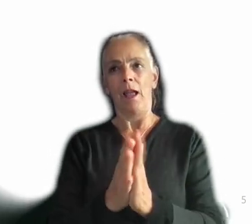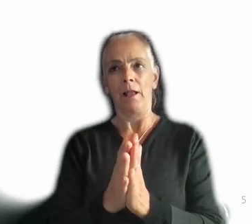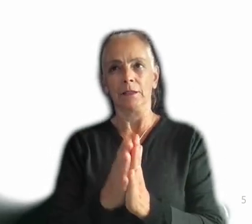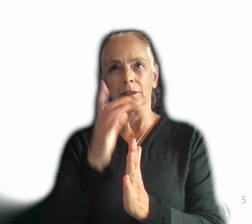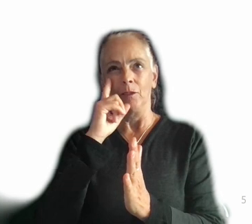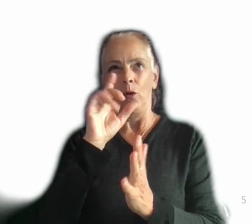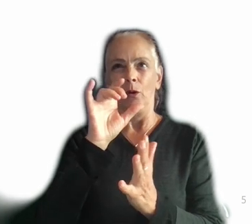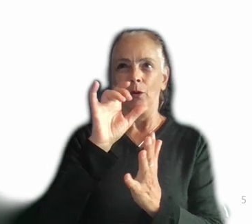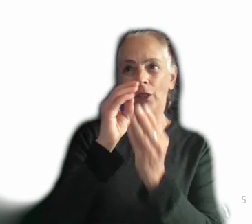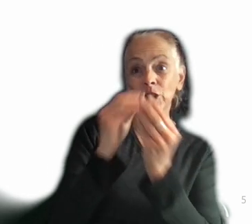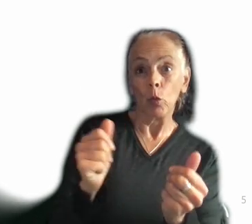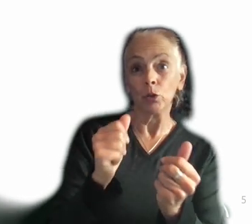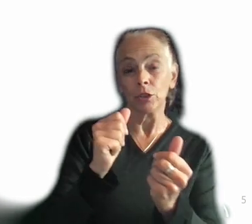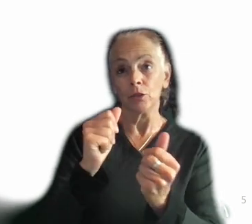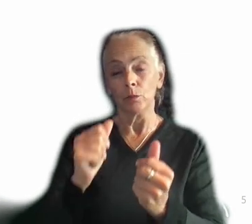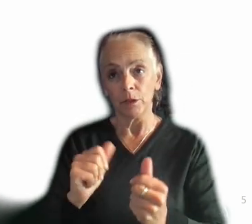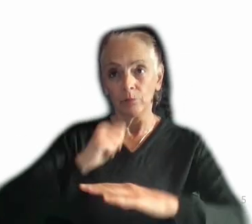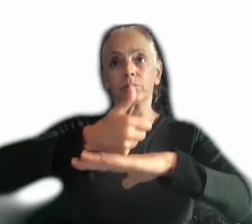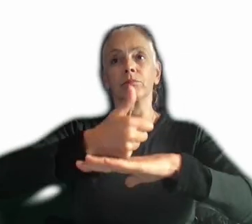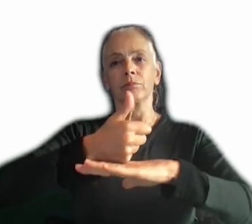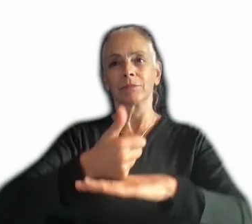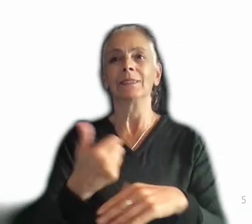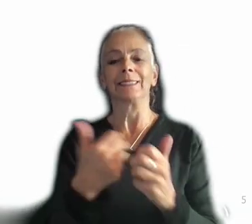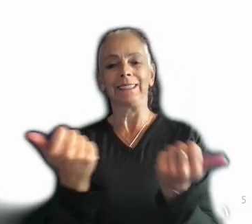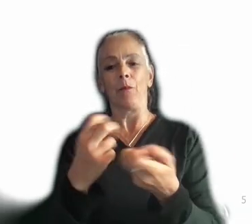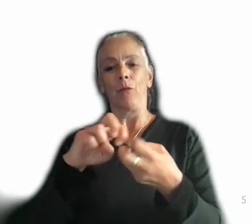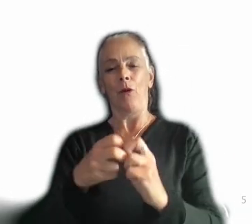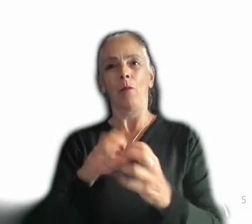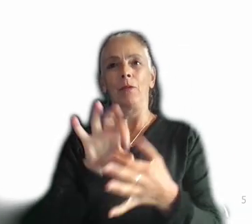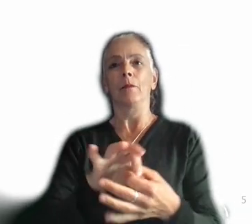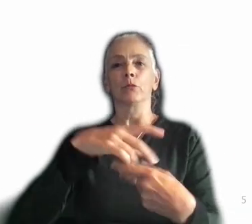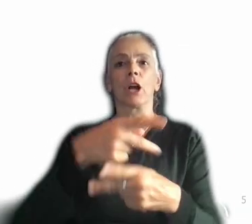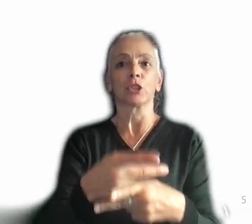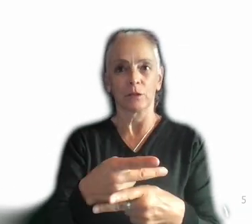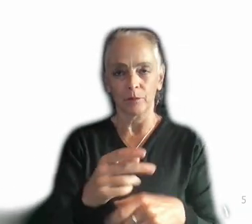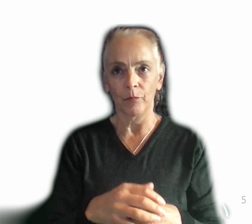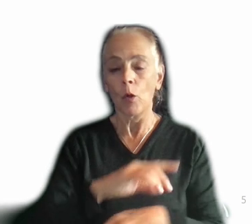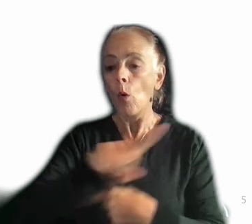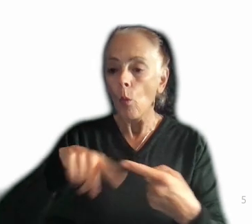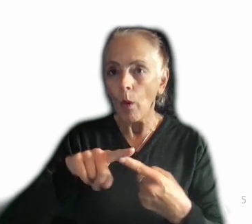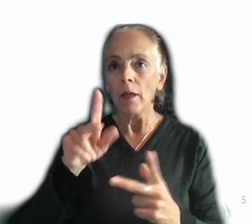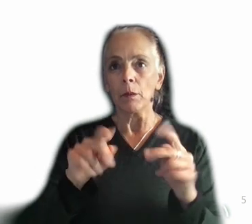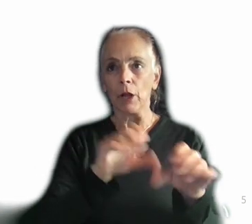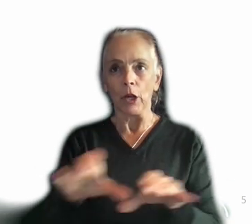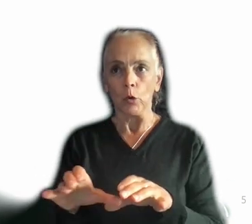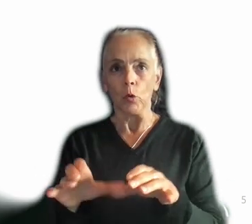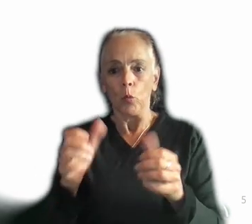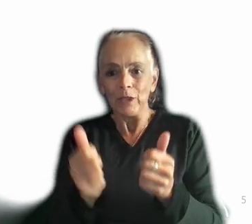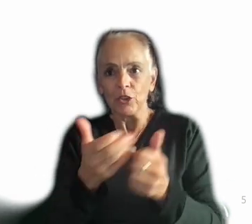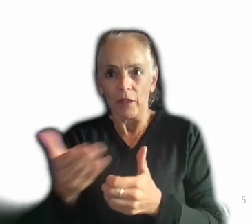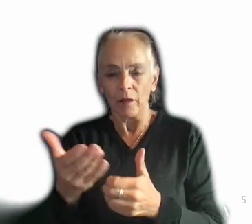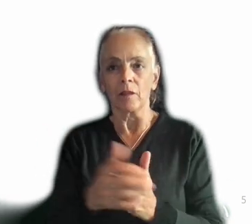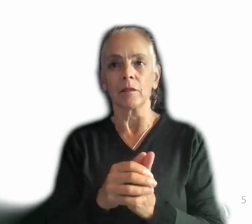sort of solution implemented? That's a separate problem. That's a production problem, right? Understanding when people can do what, that's its